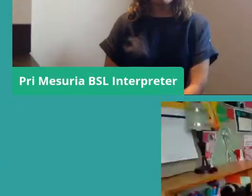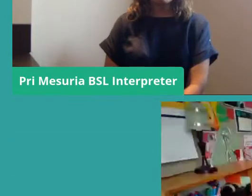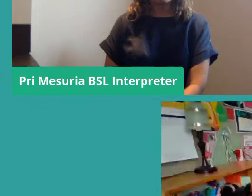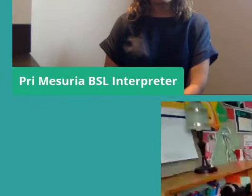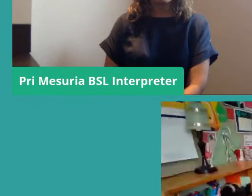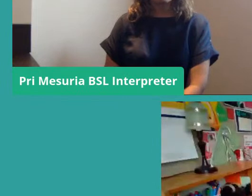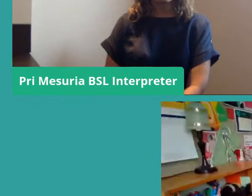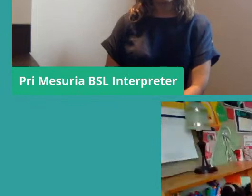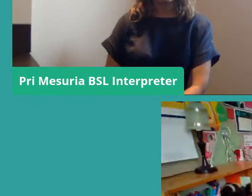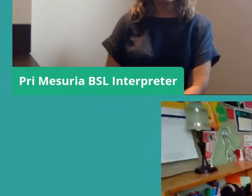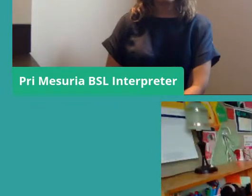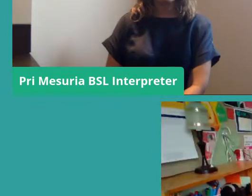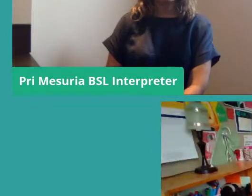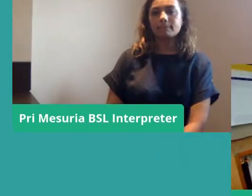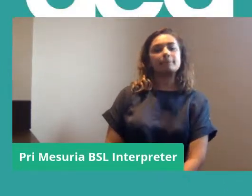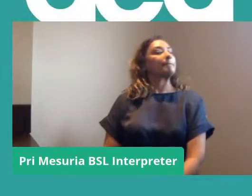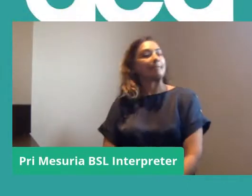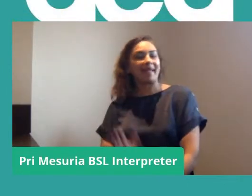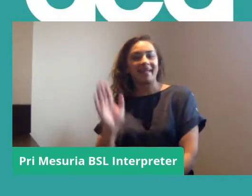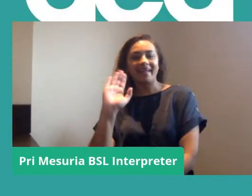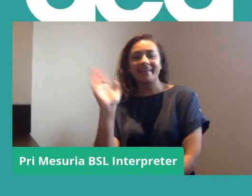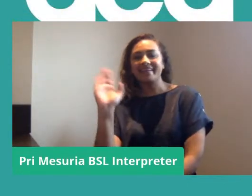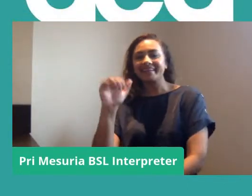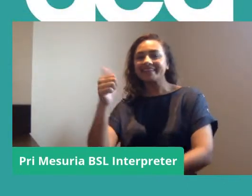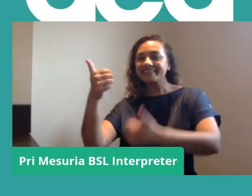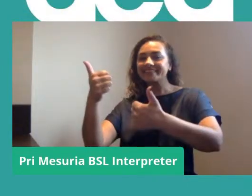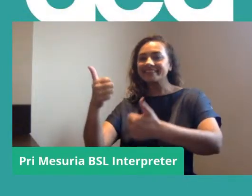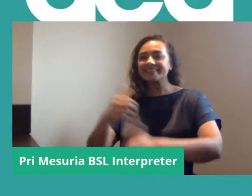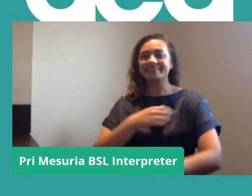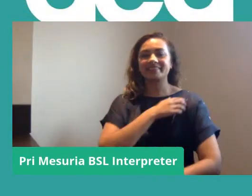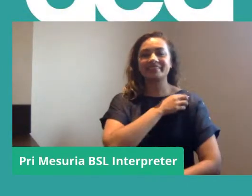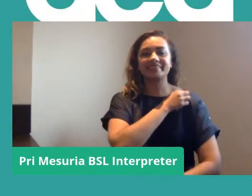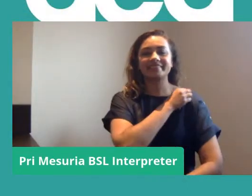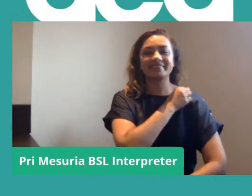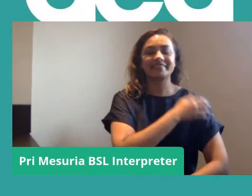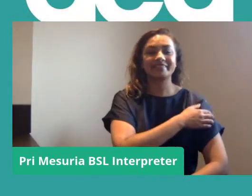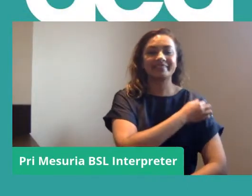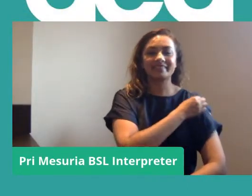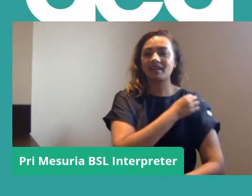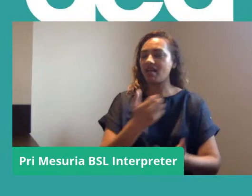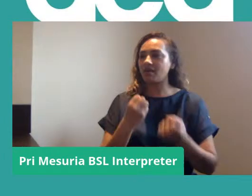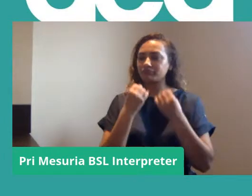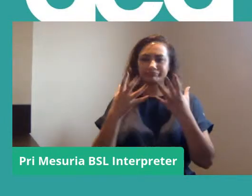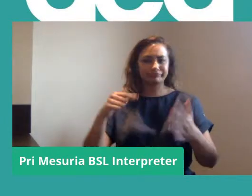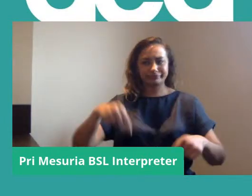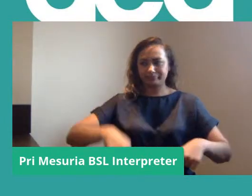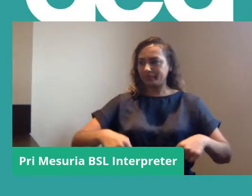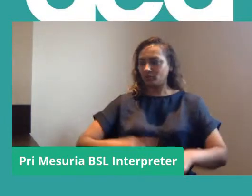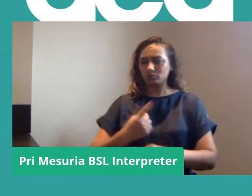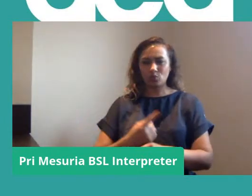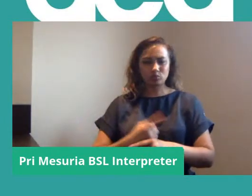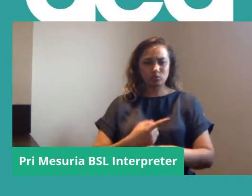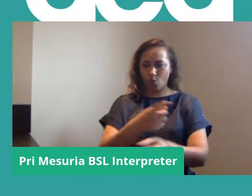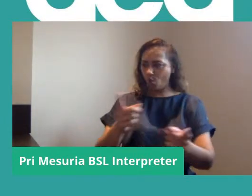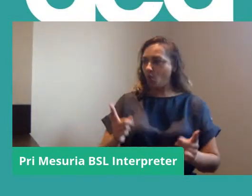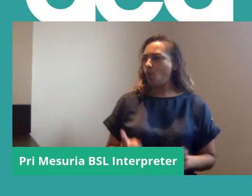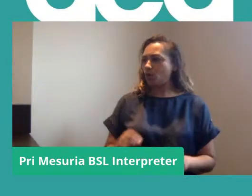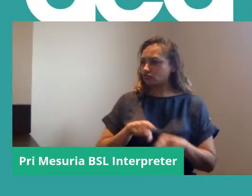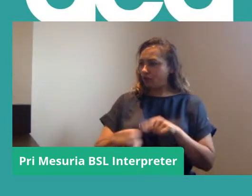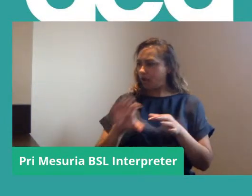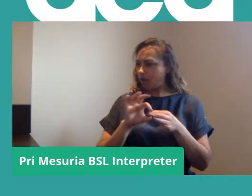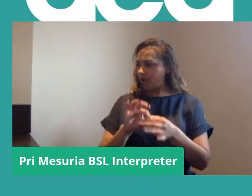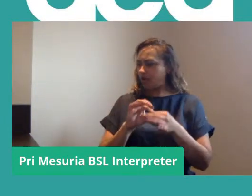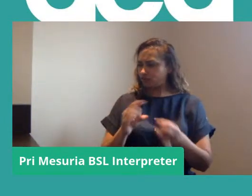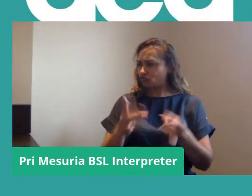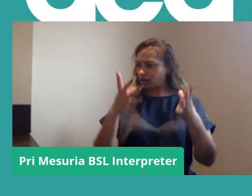Coming up on screen. Yeah. Hi. Hi, everybody. Great to be here and talk to you all and try and relate Strike